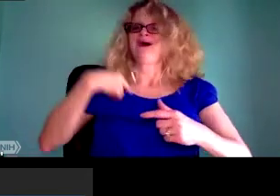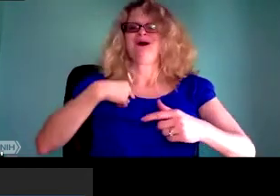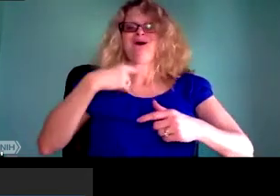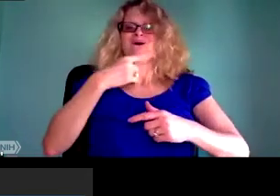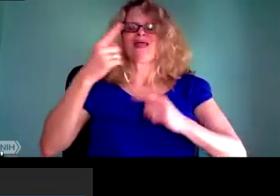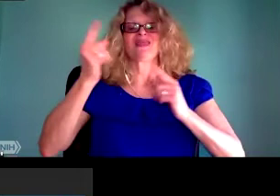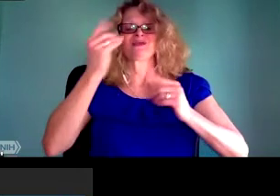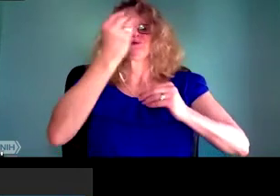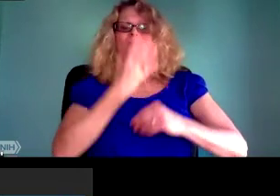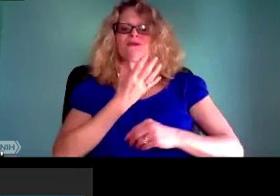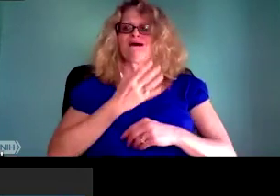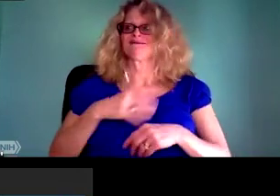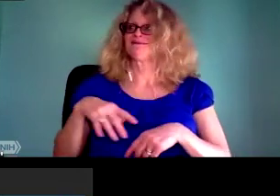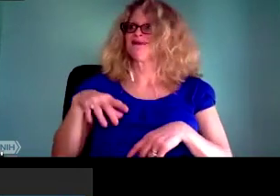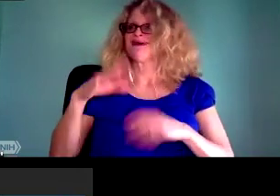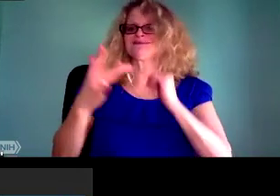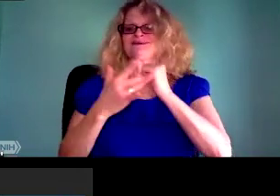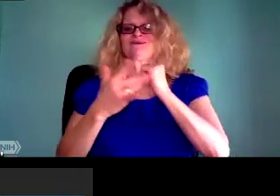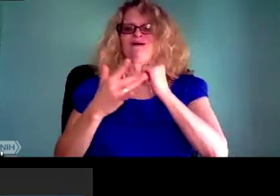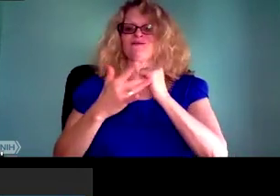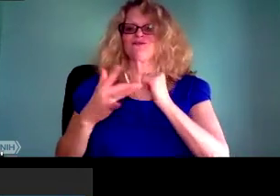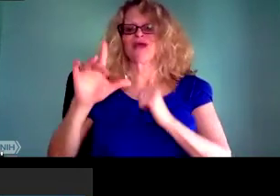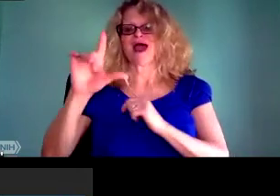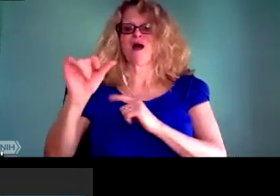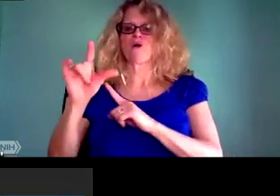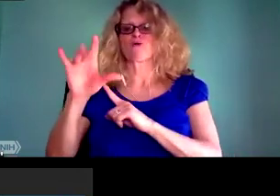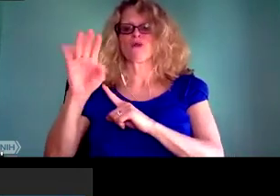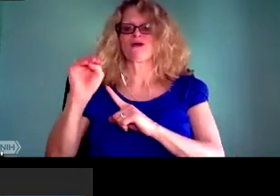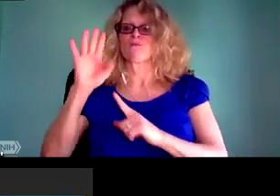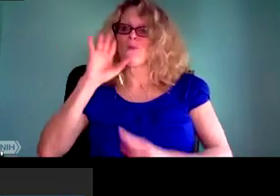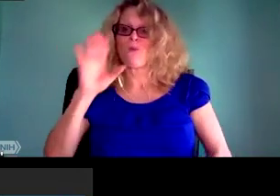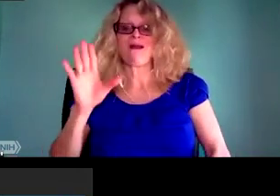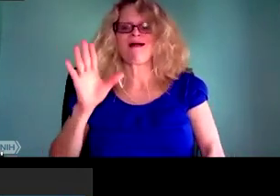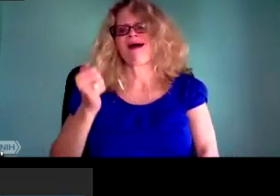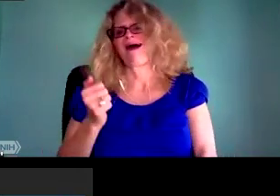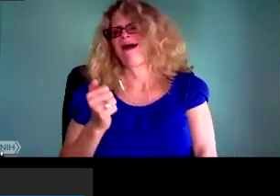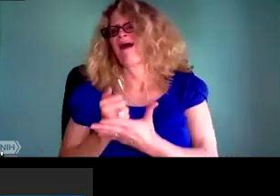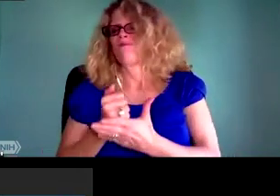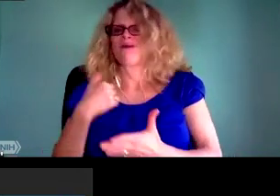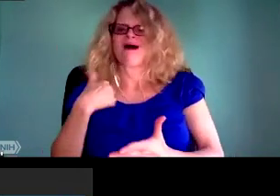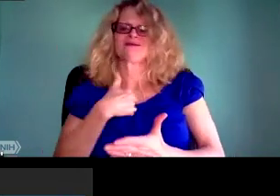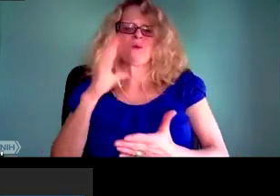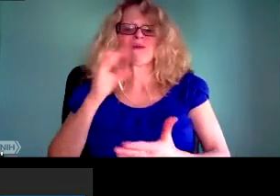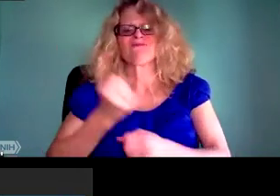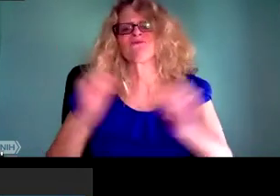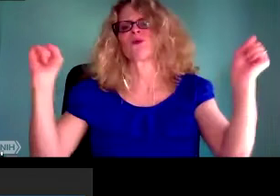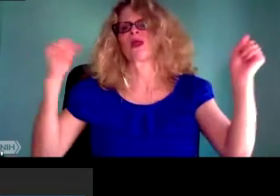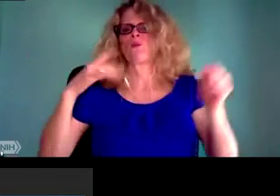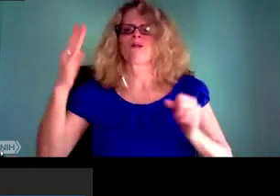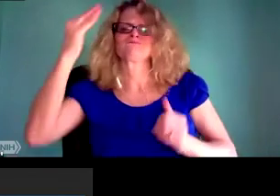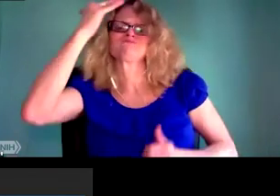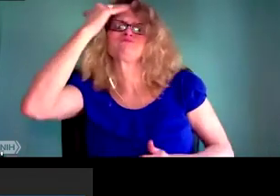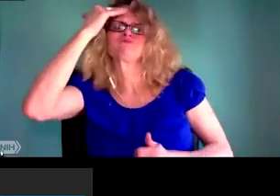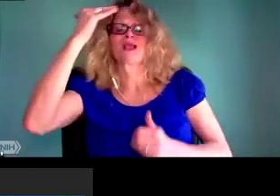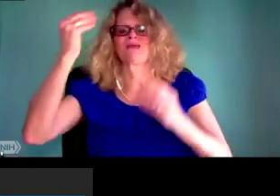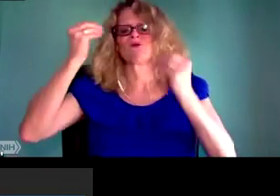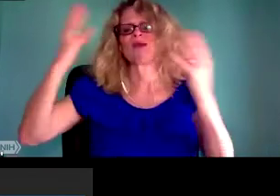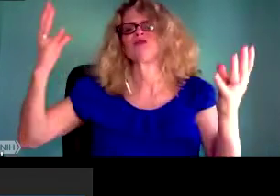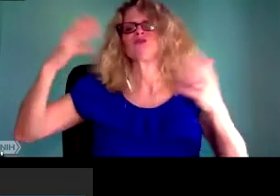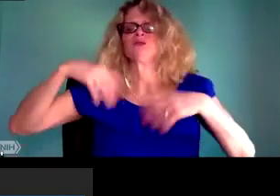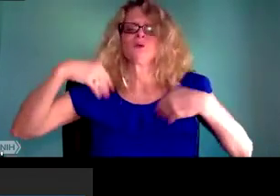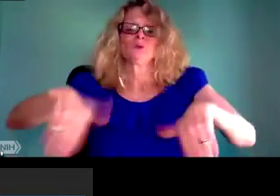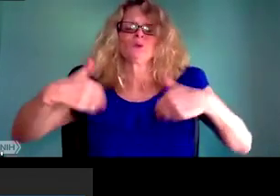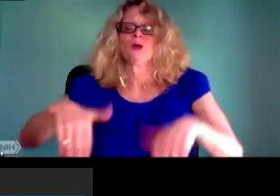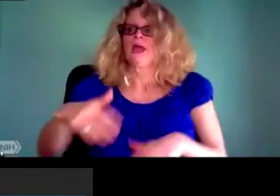is technology and AI implicated in more sorting between the haves and the have nots. My colleague Kathy